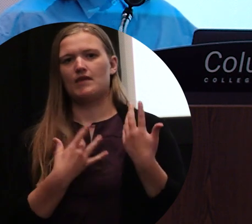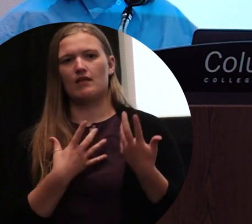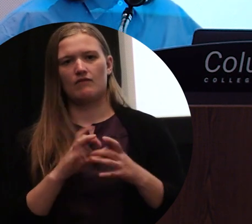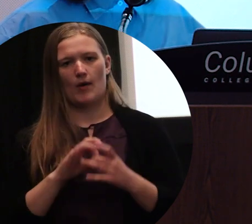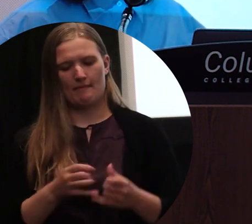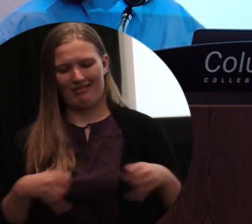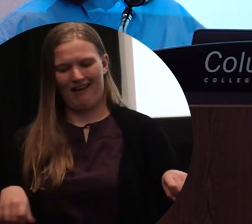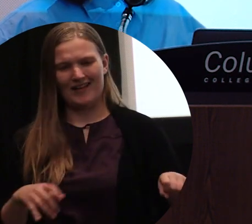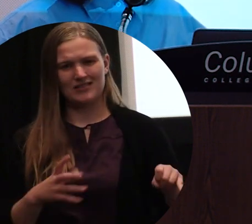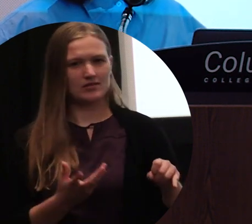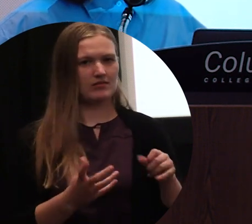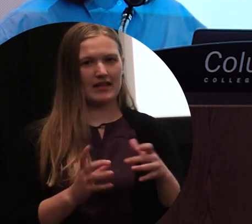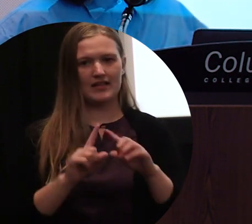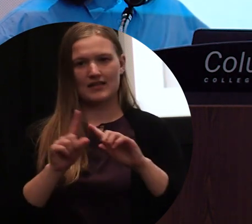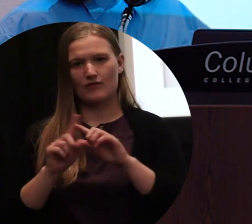ideas in my work right now.